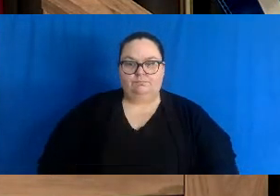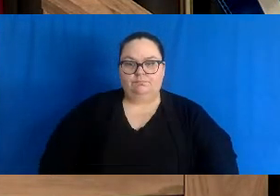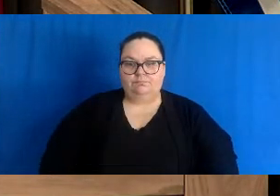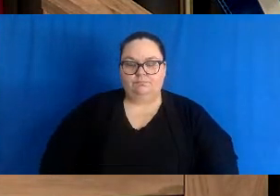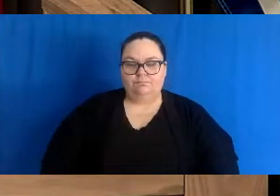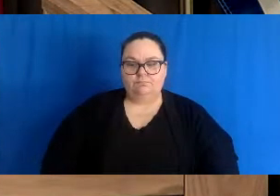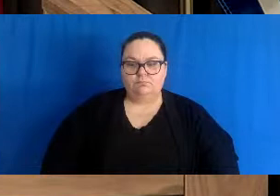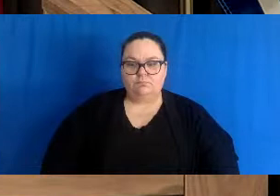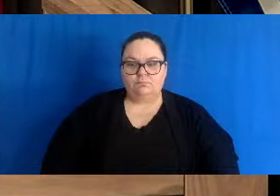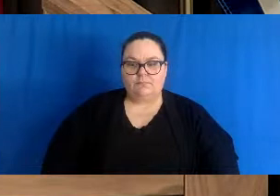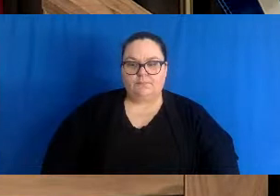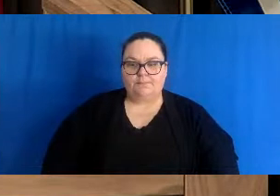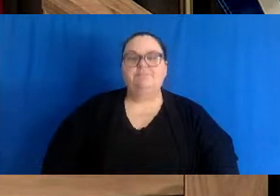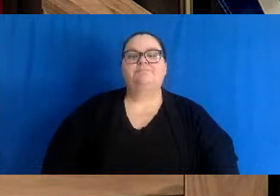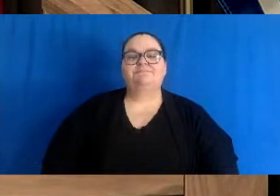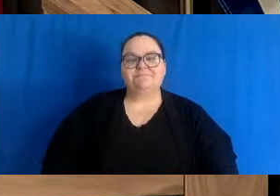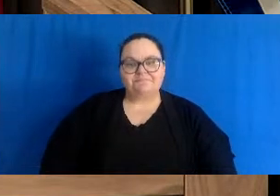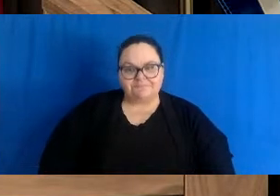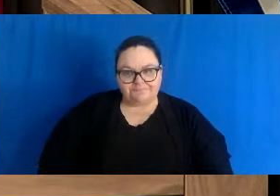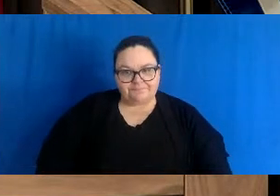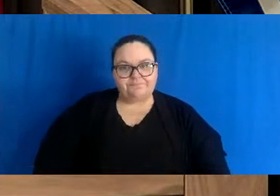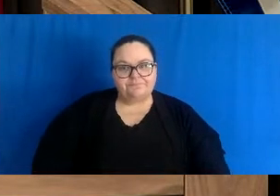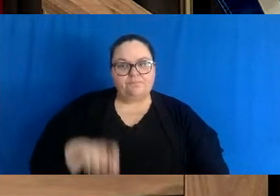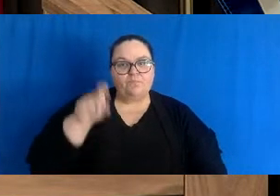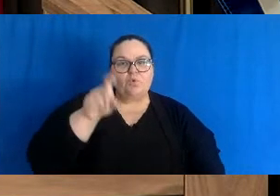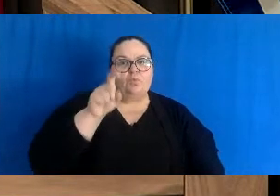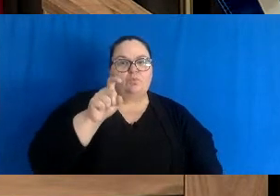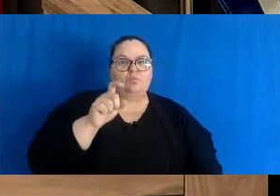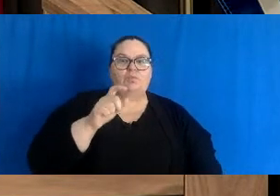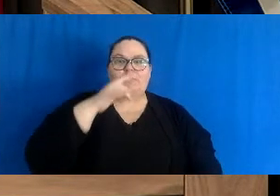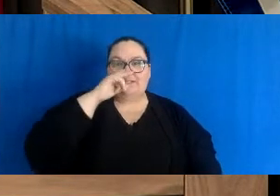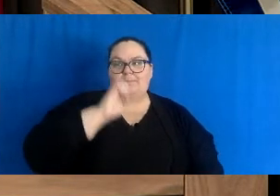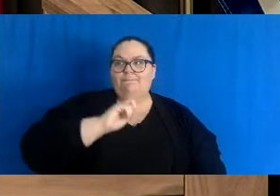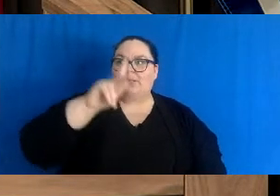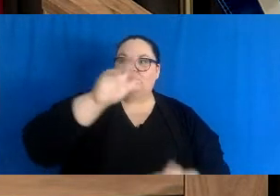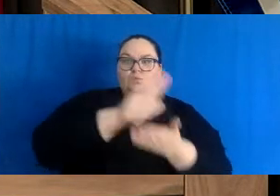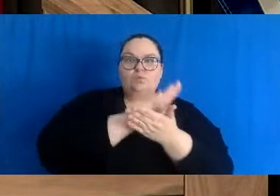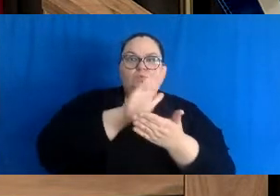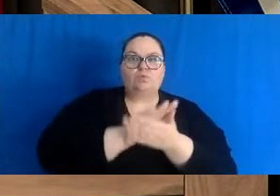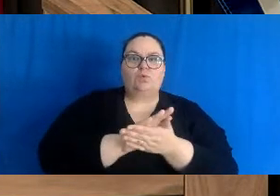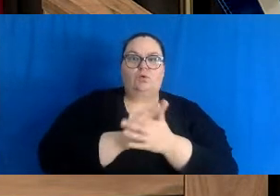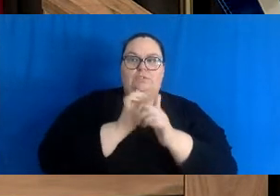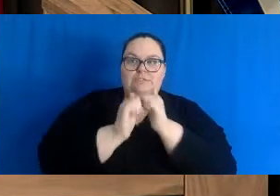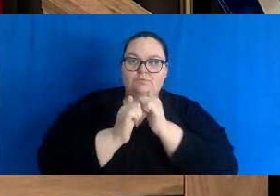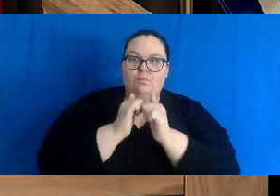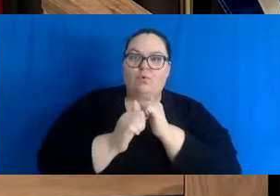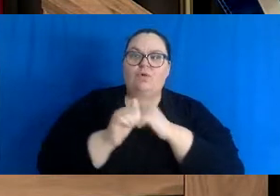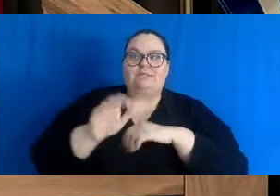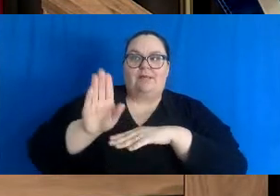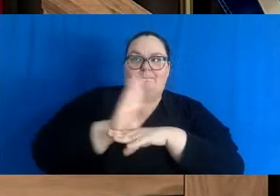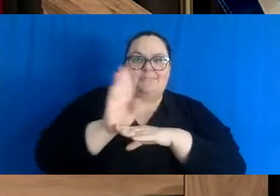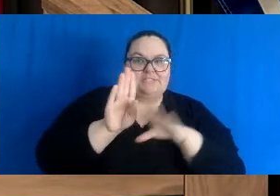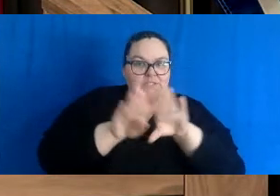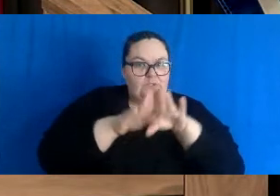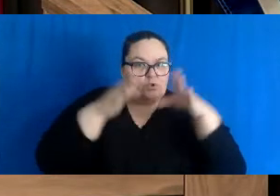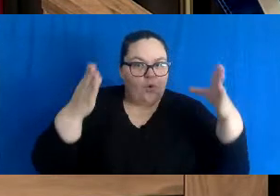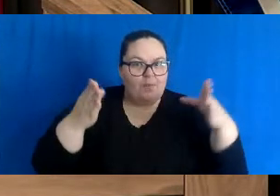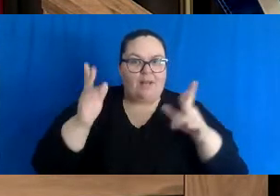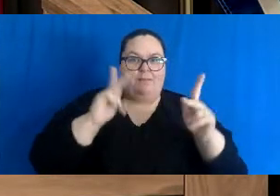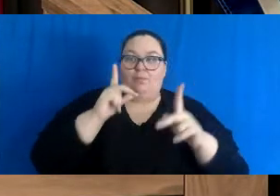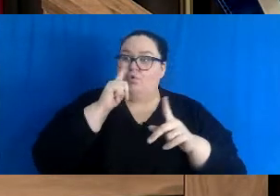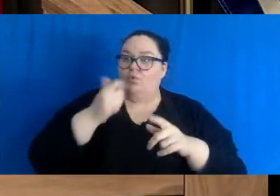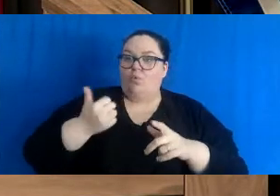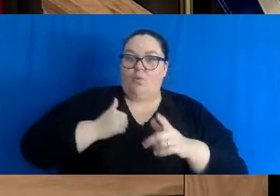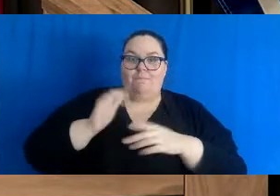We need our children back in school and sports. We need our businesses open and for business owners to be able to